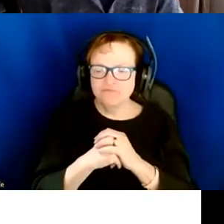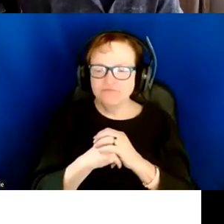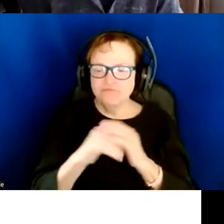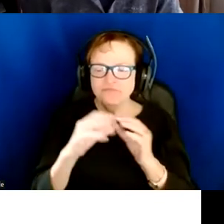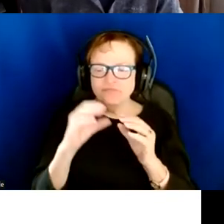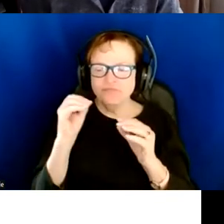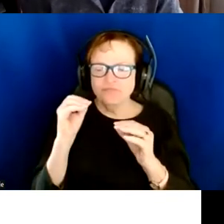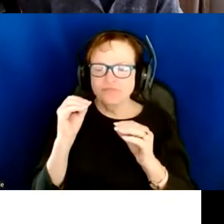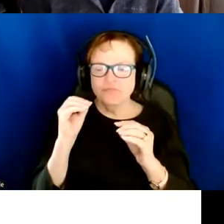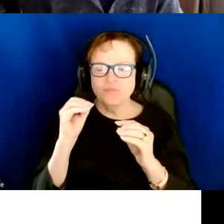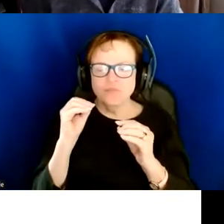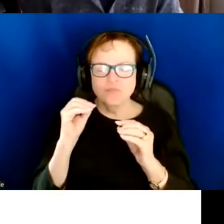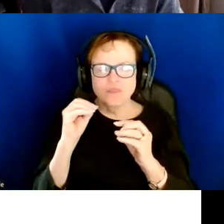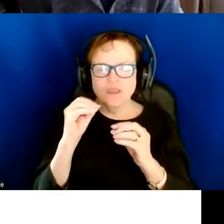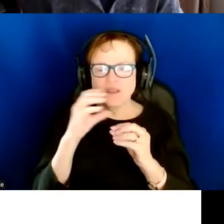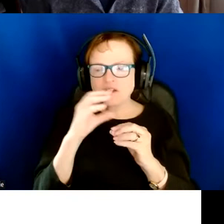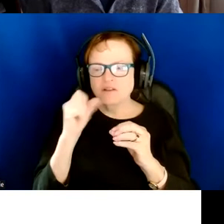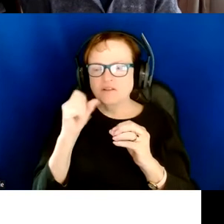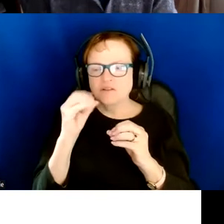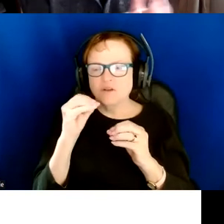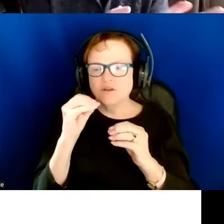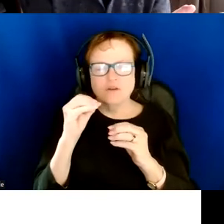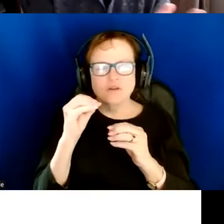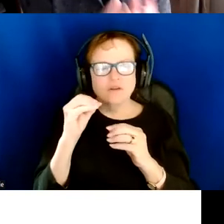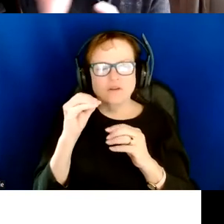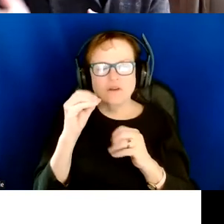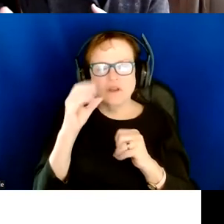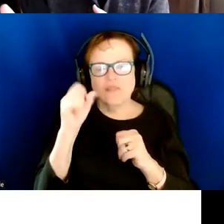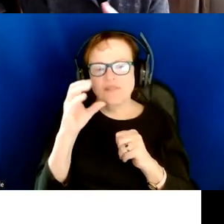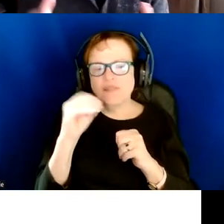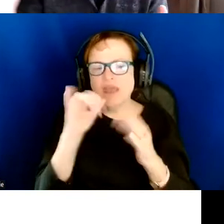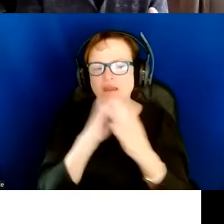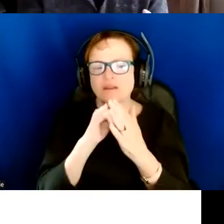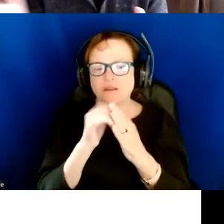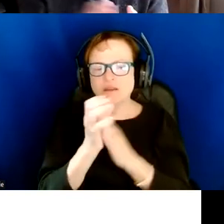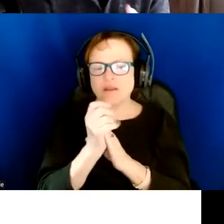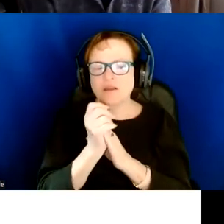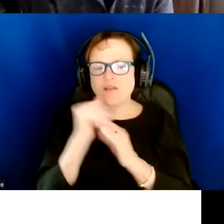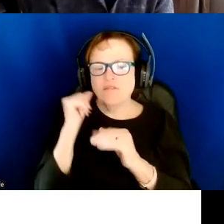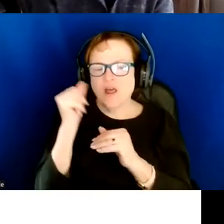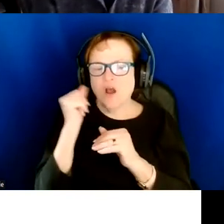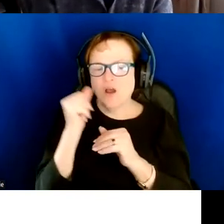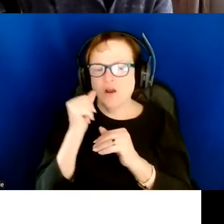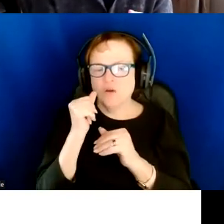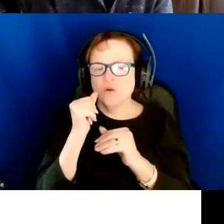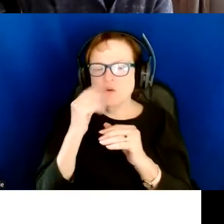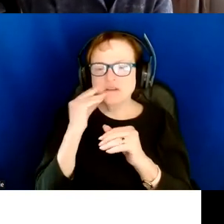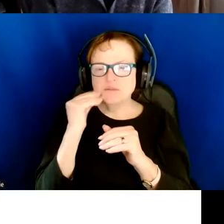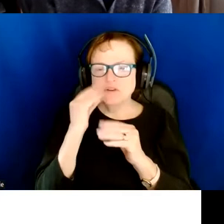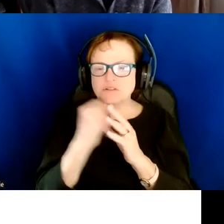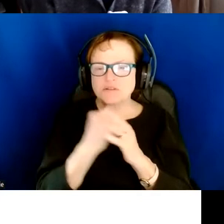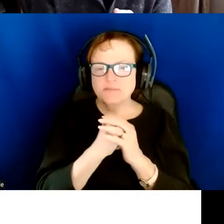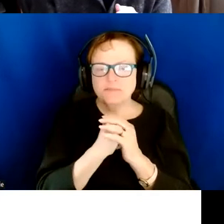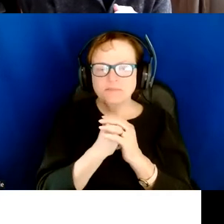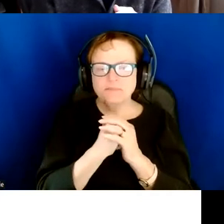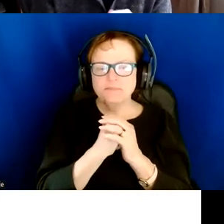over to cyan and yangjay to demonstrate the installation some of the audio experiences and introduce the haptic devices and then i'll come